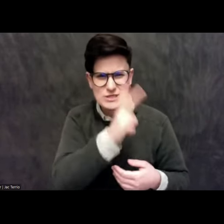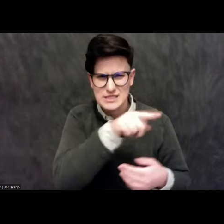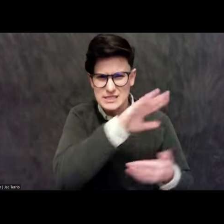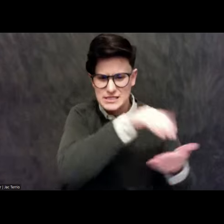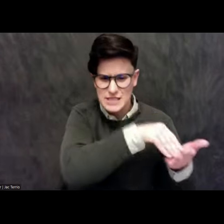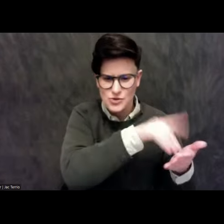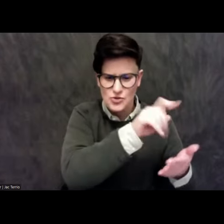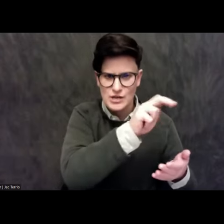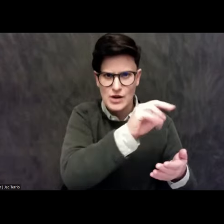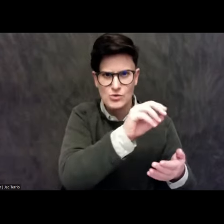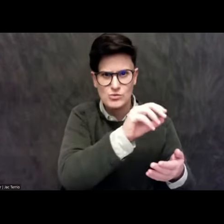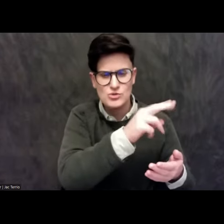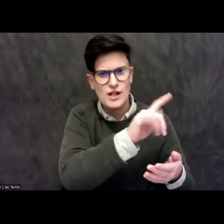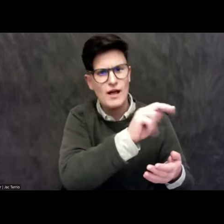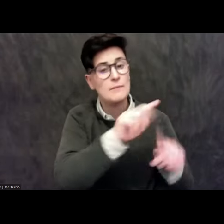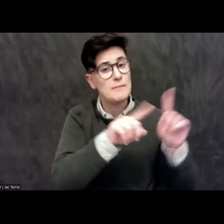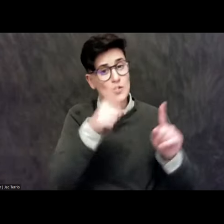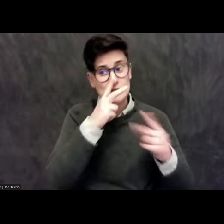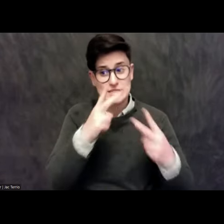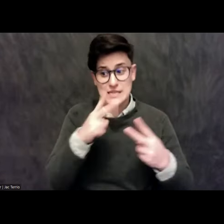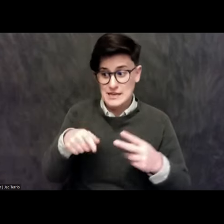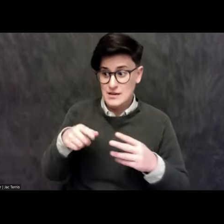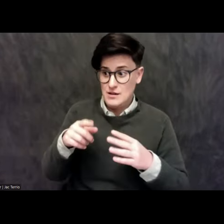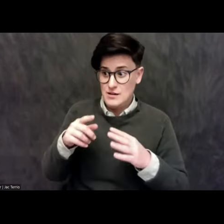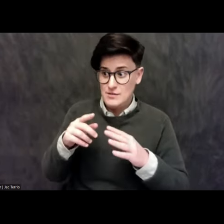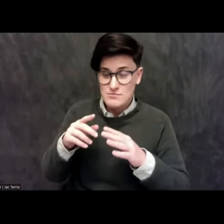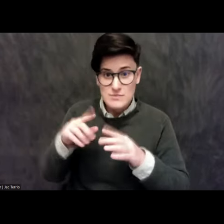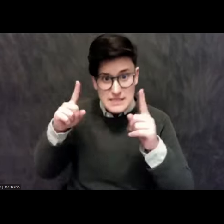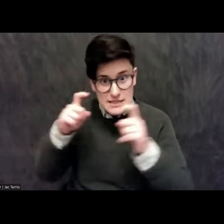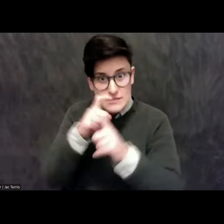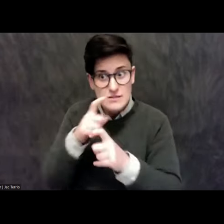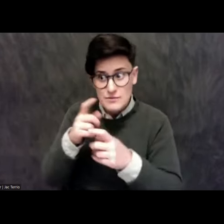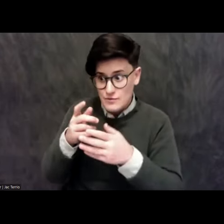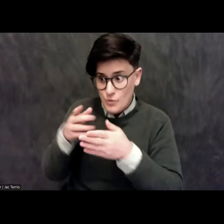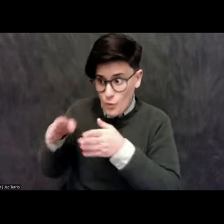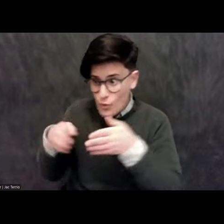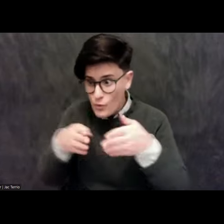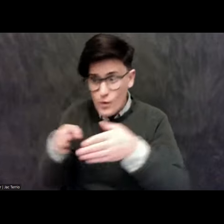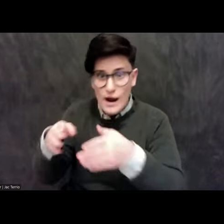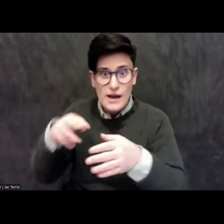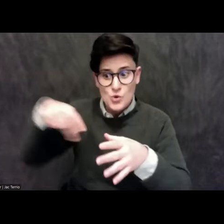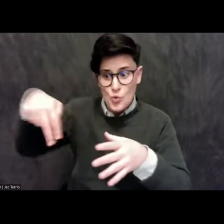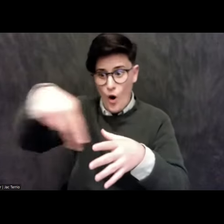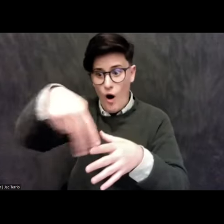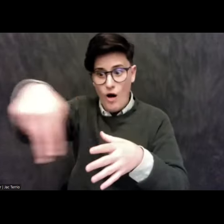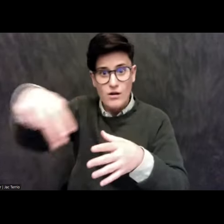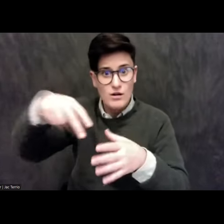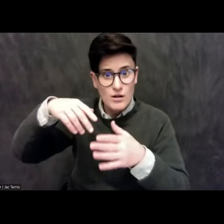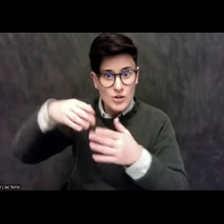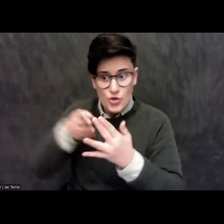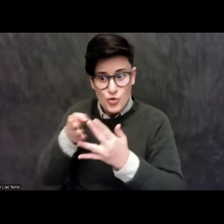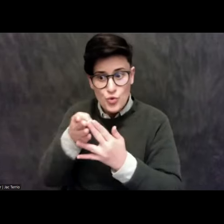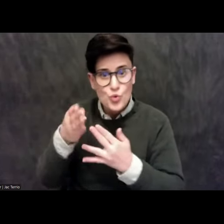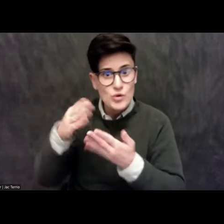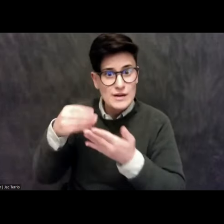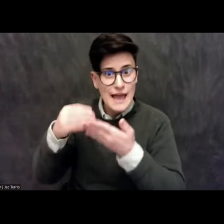spaces for public use within the neighborhoods. So they did invest in this infrastructure at the neighborhood level. And